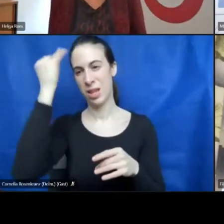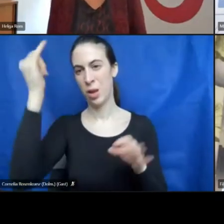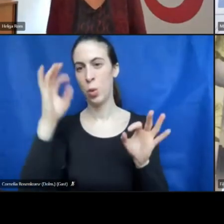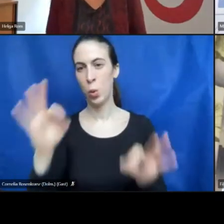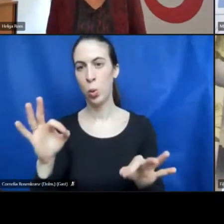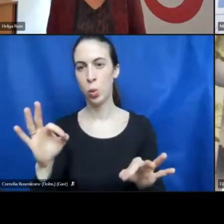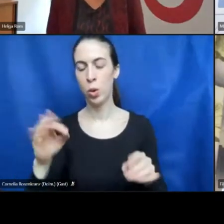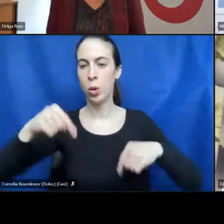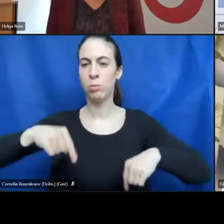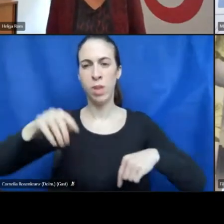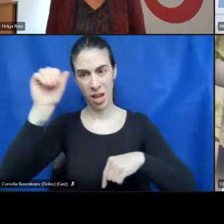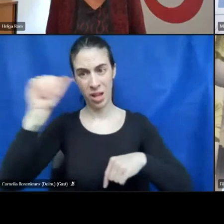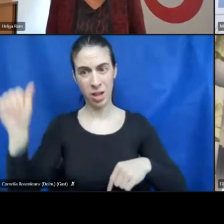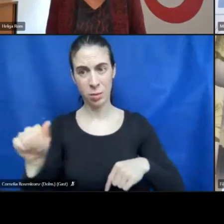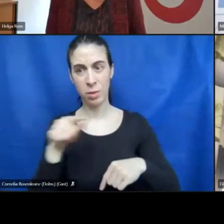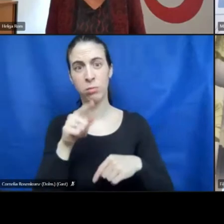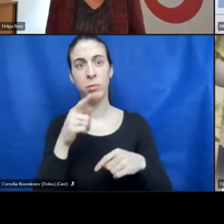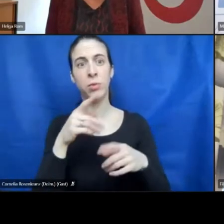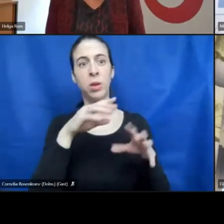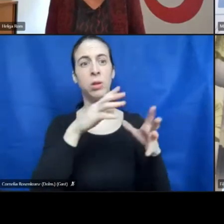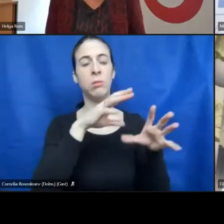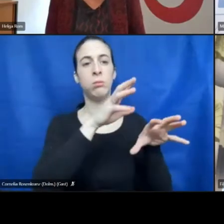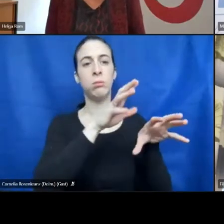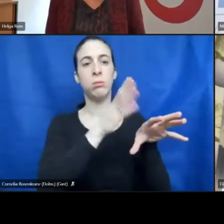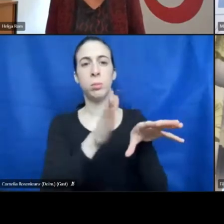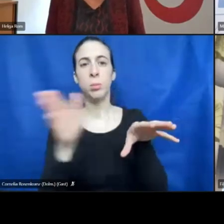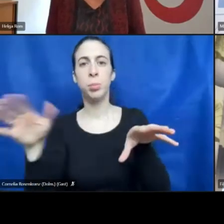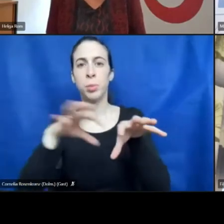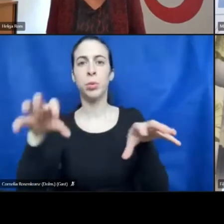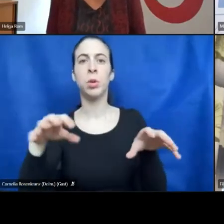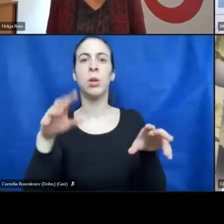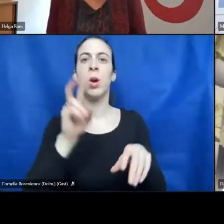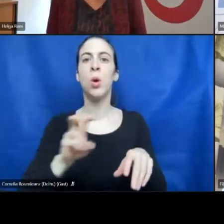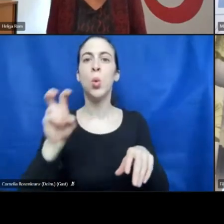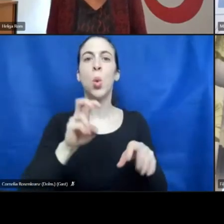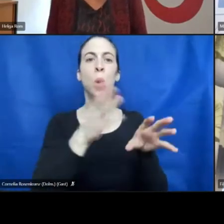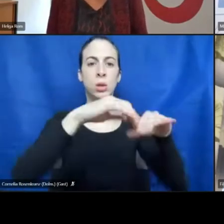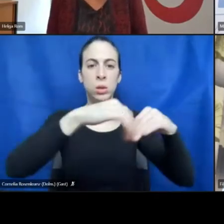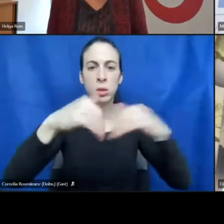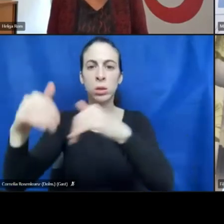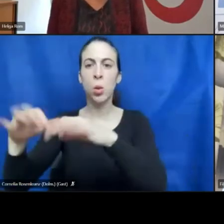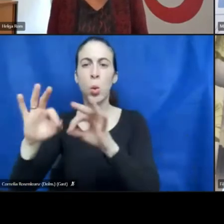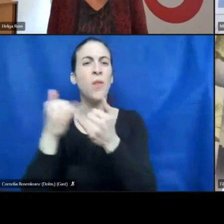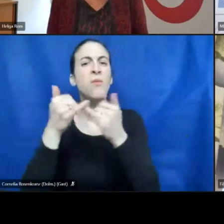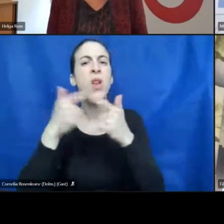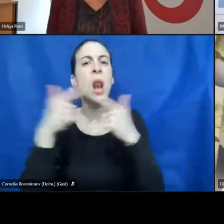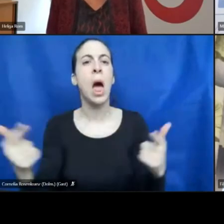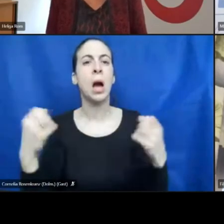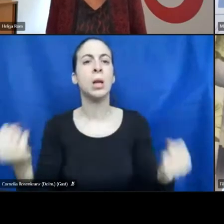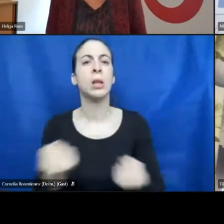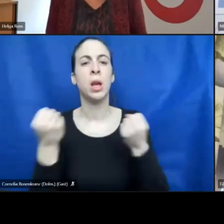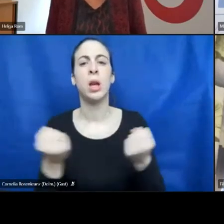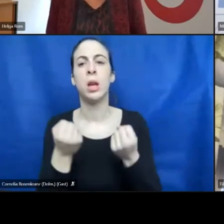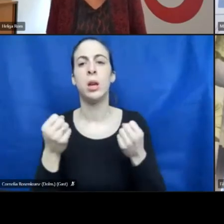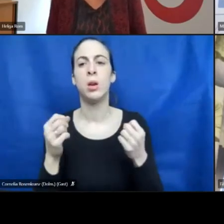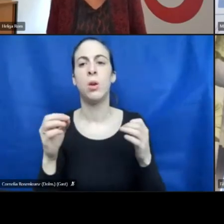in the academy, do you have any categories on the courses or actually how long would the training take place before they go out to